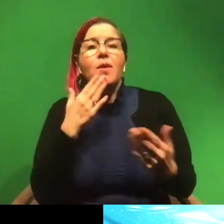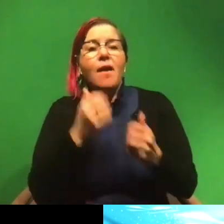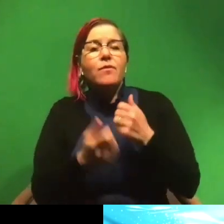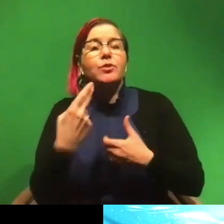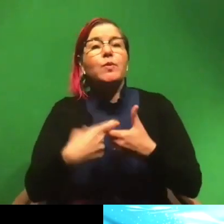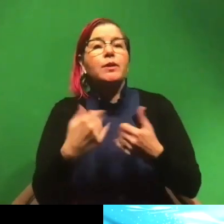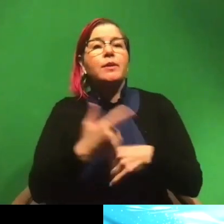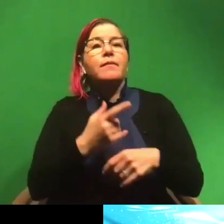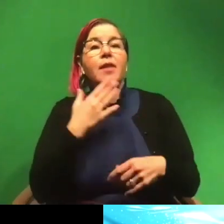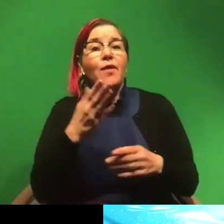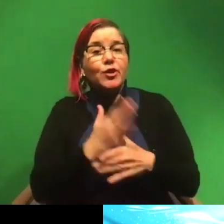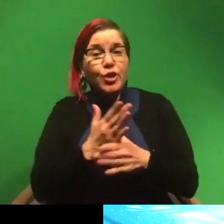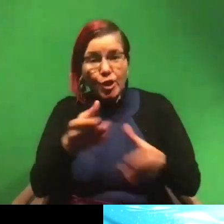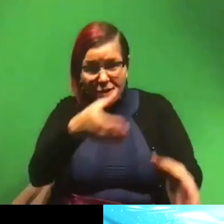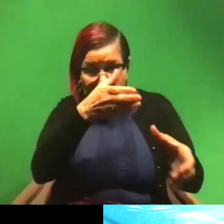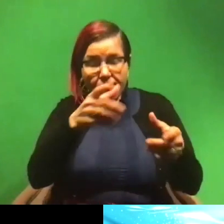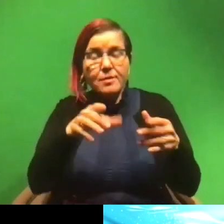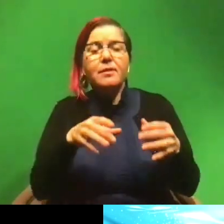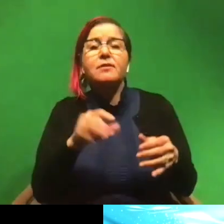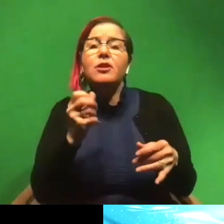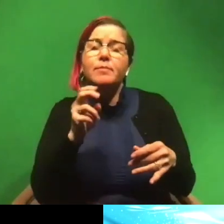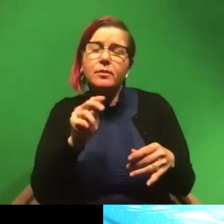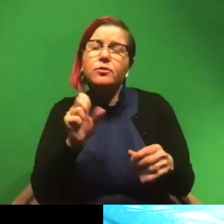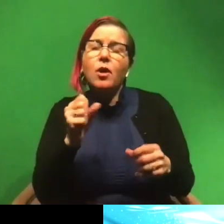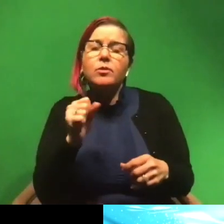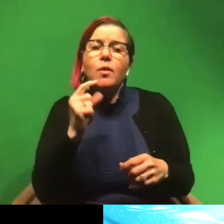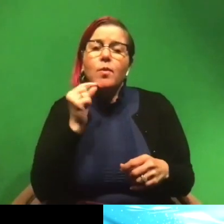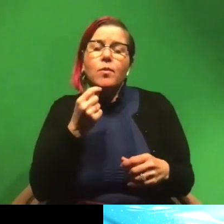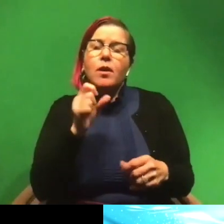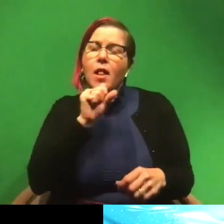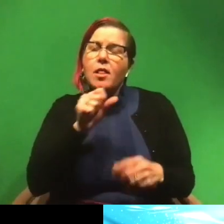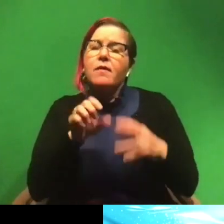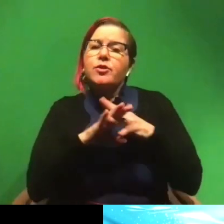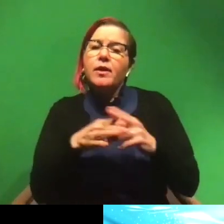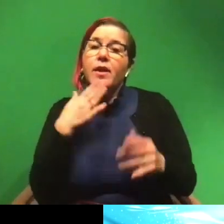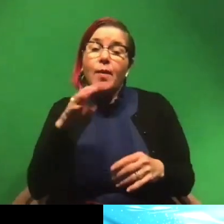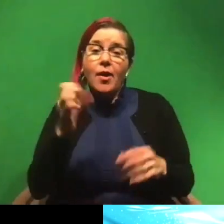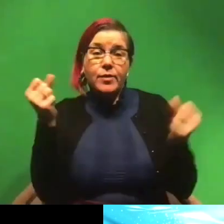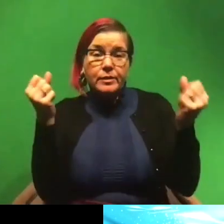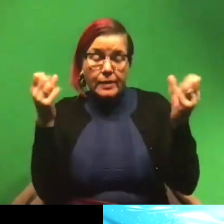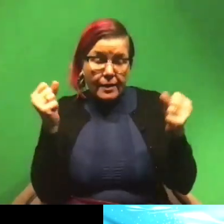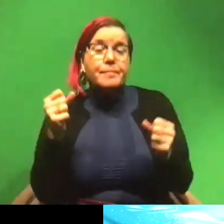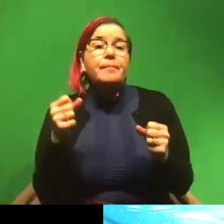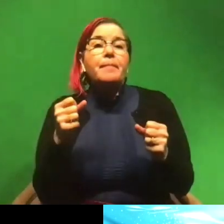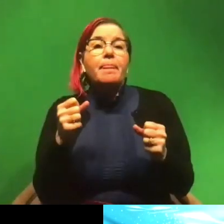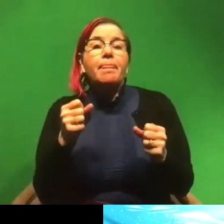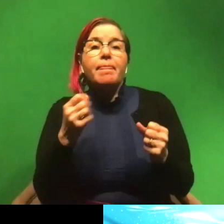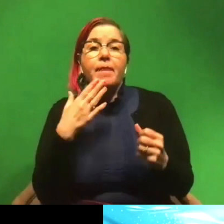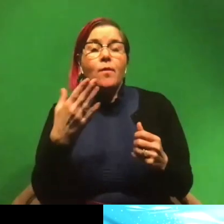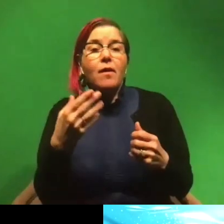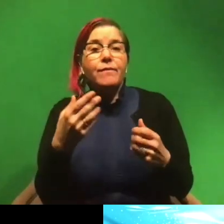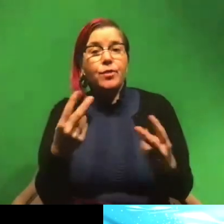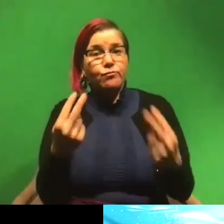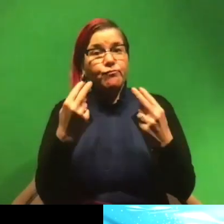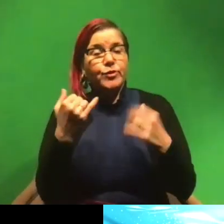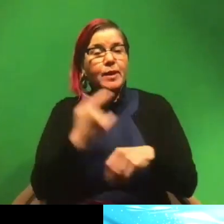joining us. Thank you for sharing your knowledge with us, Jasmine. This was so, so cool. I love sharks. Thank you, Erin, for signing for us. And thank you all of you for joining us